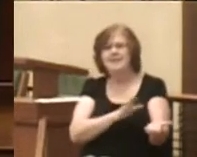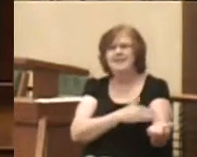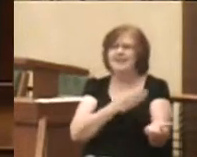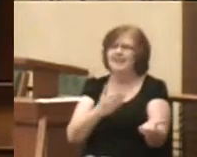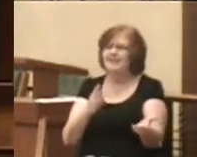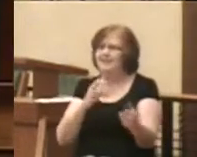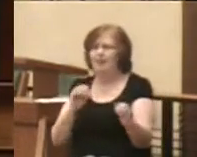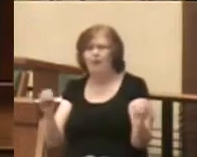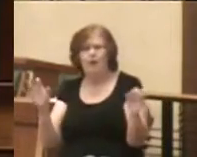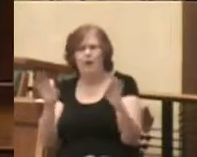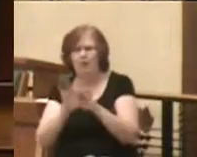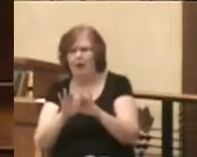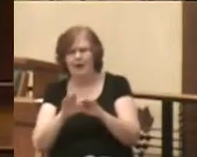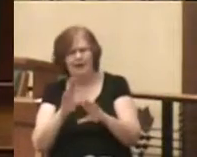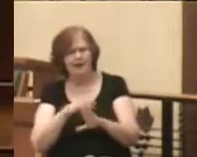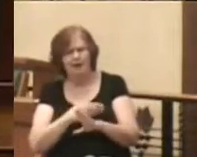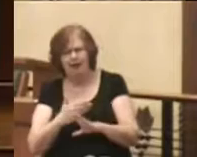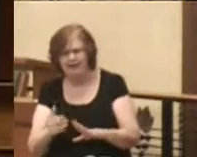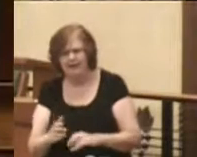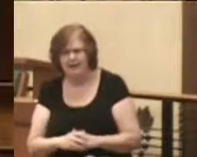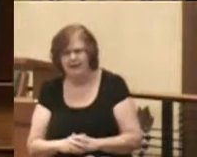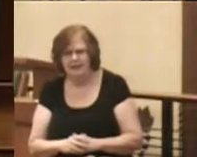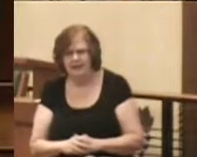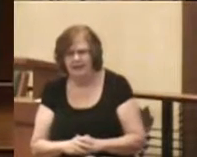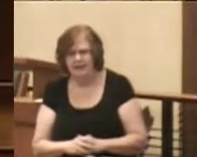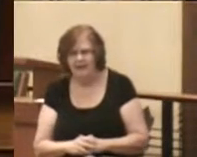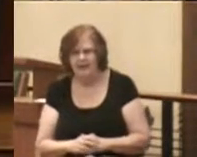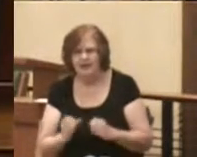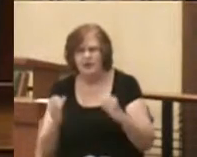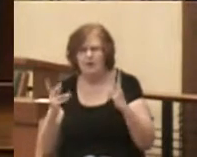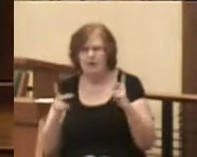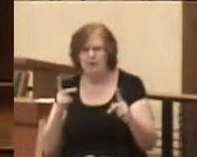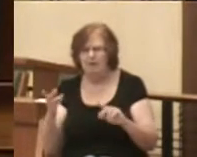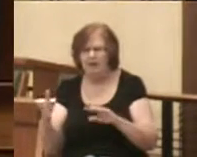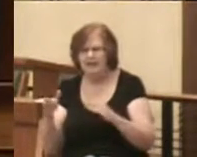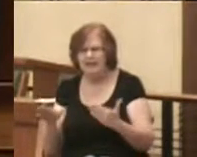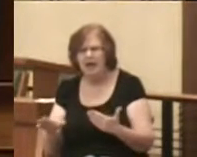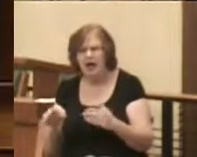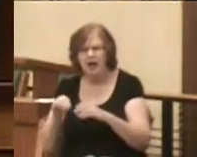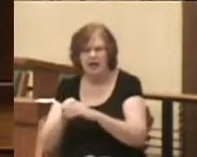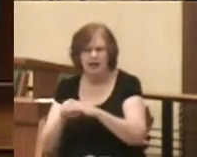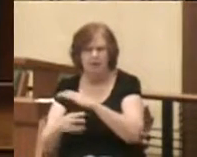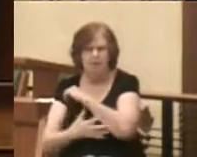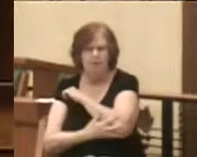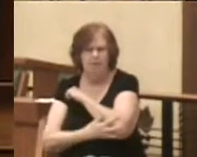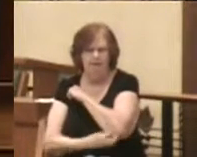songs while so many die in poverty.